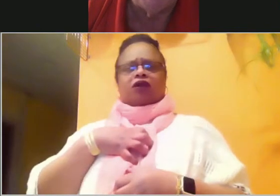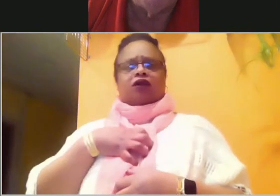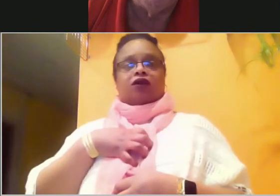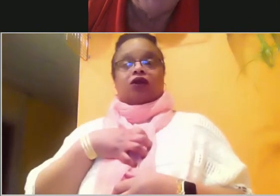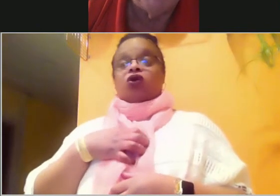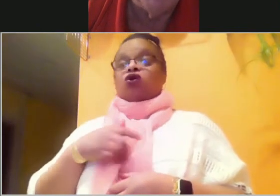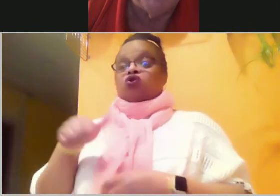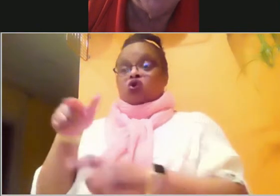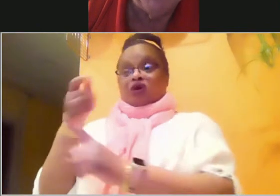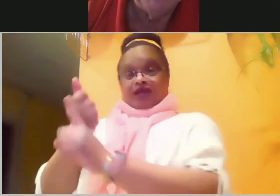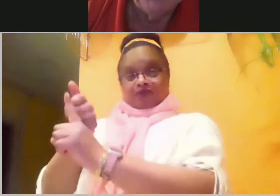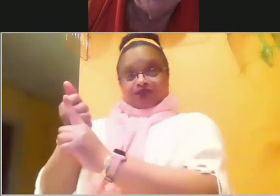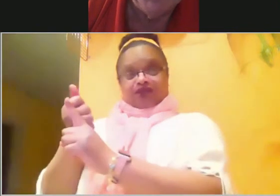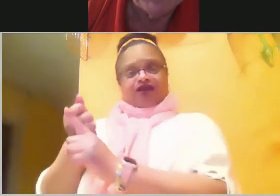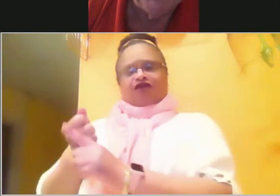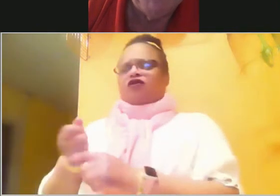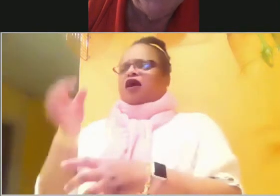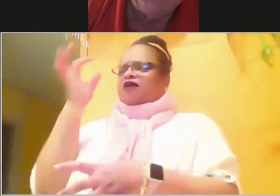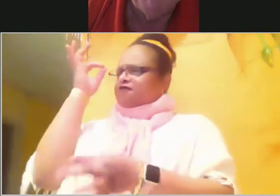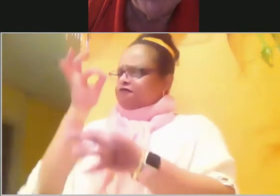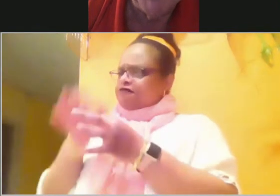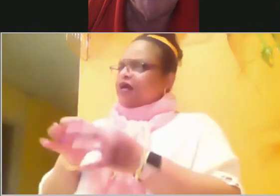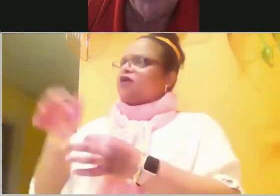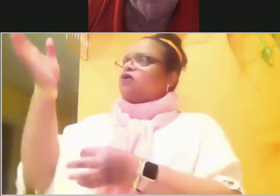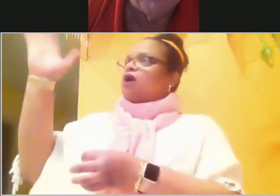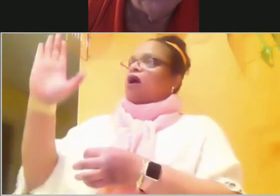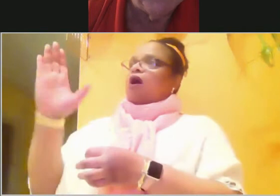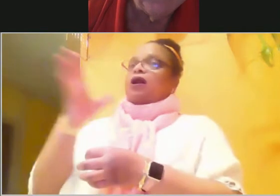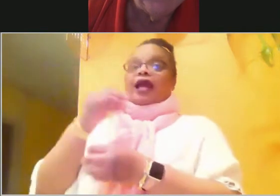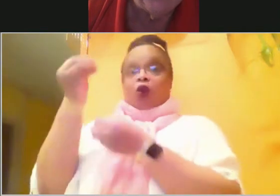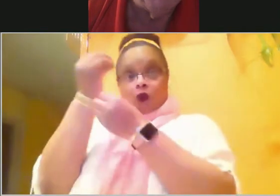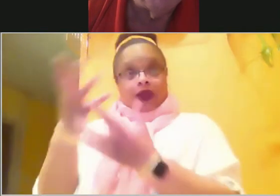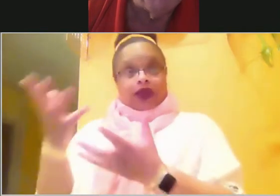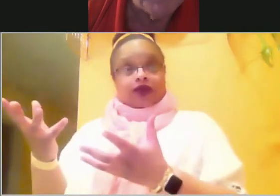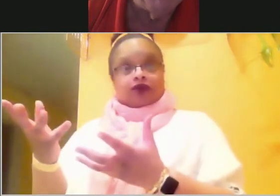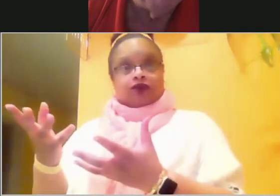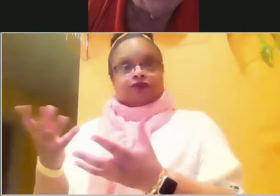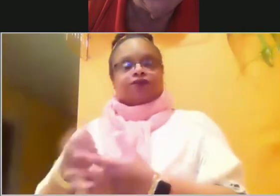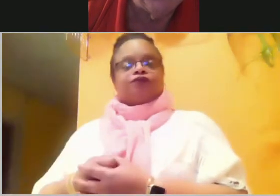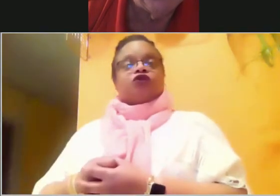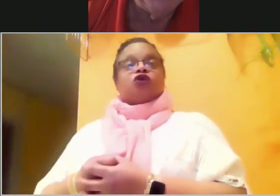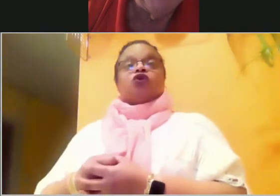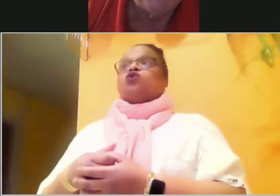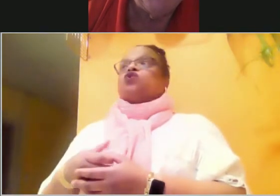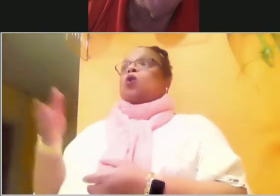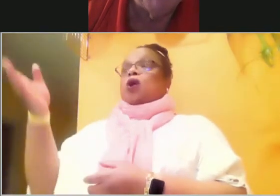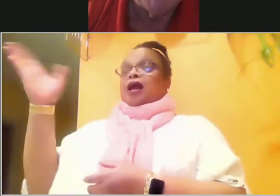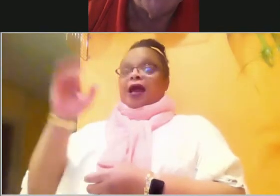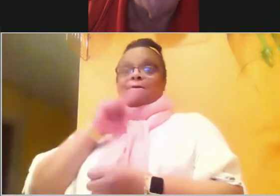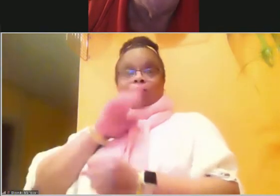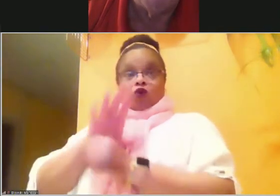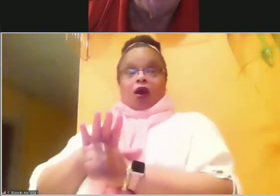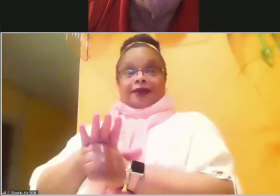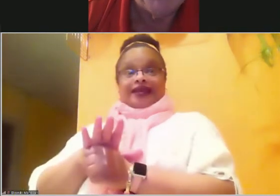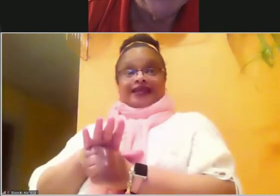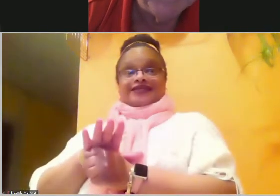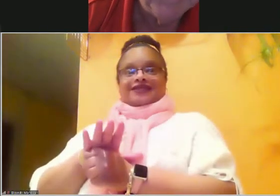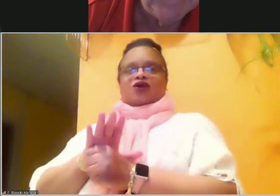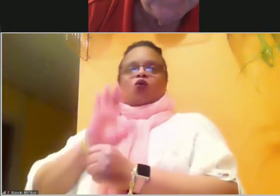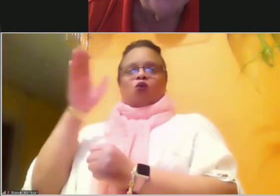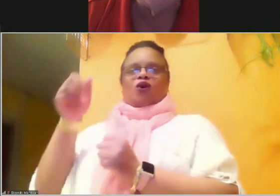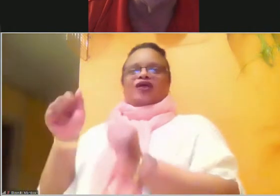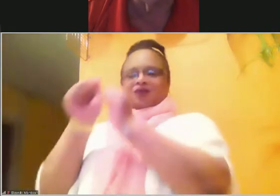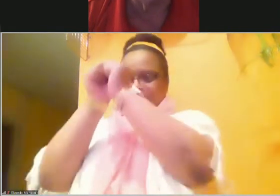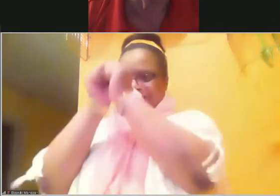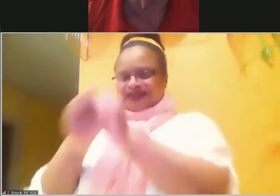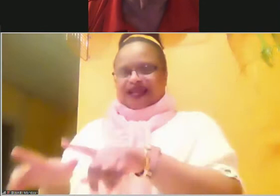obedience and faith to God, Joshua became a true warrior and was promised by God that his blessings would be great.